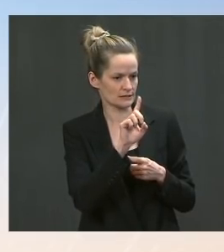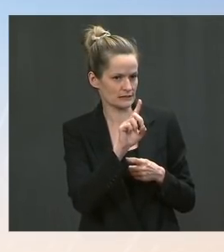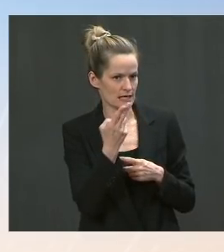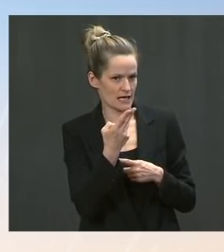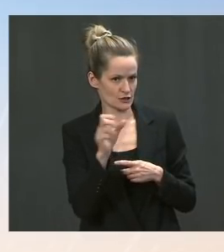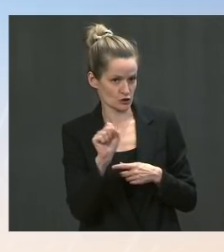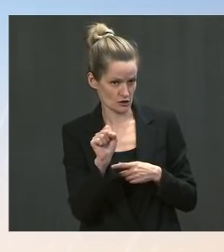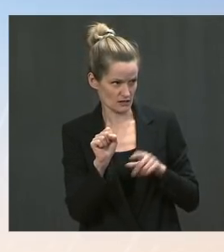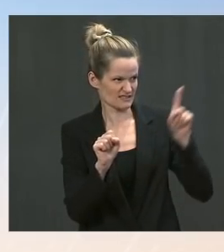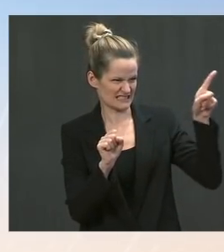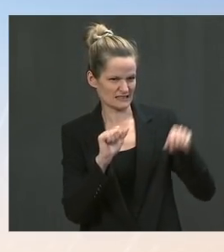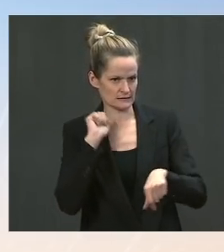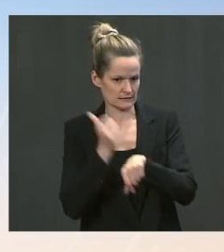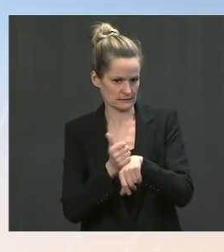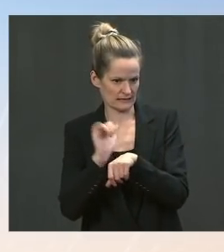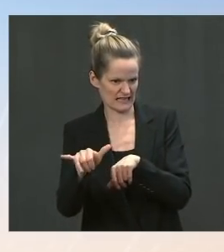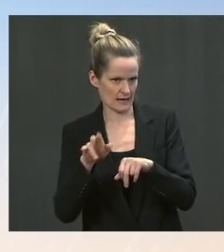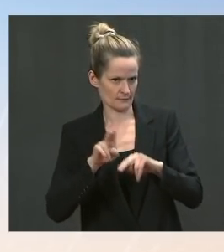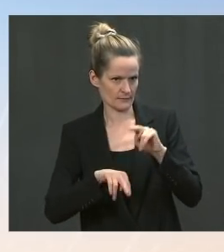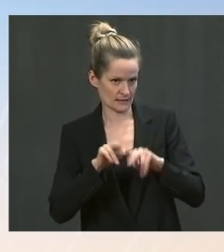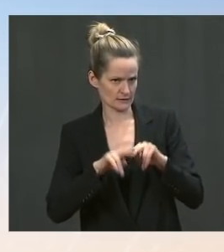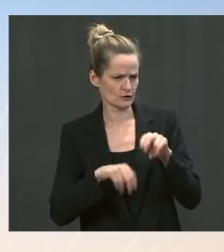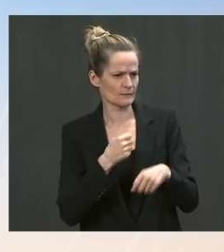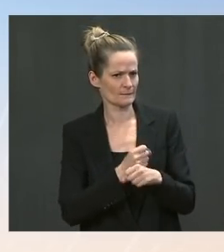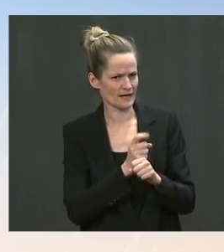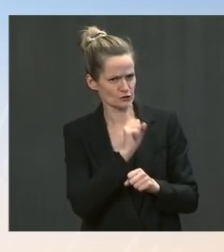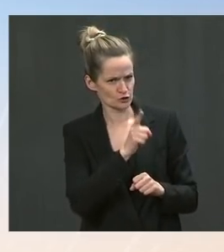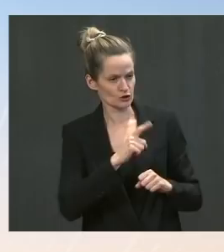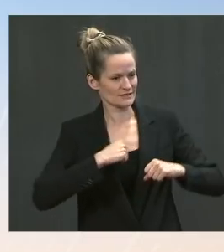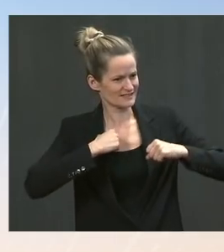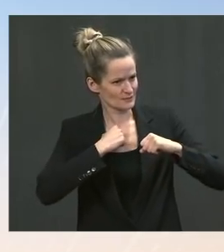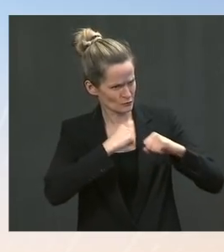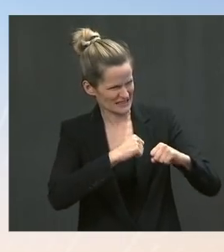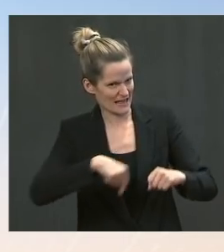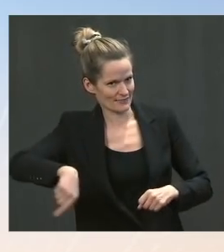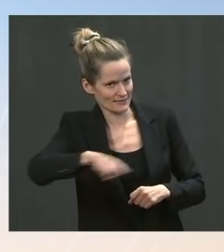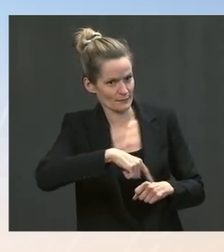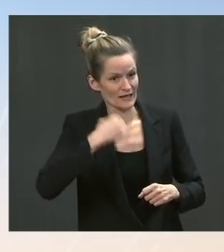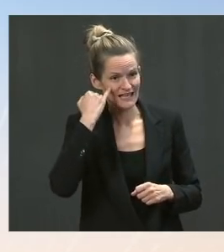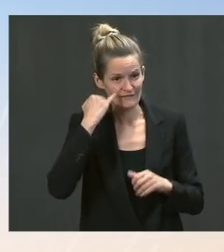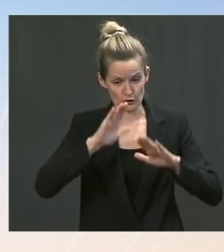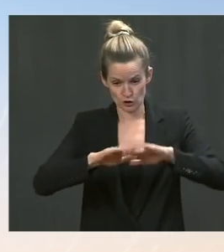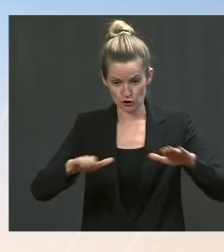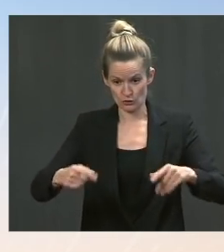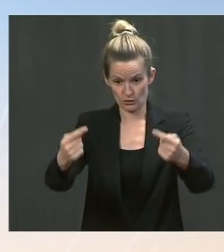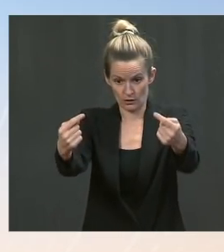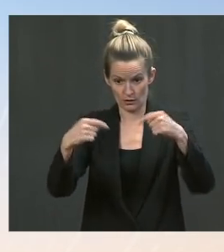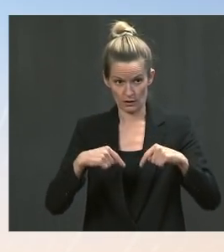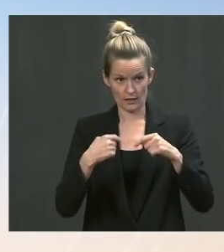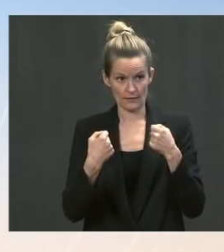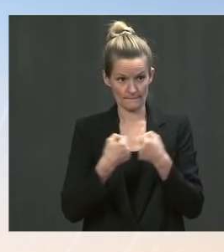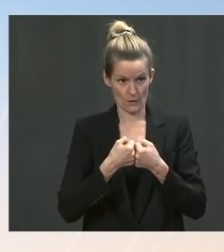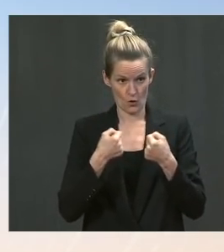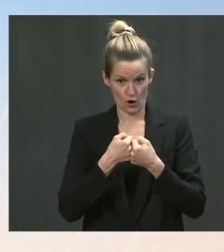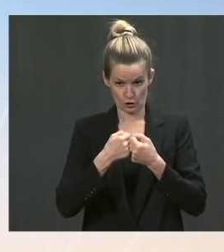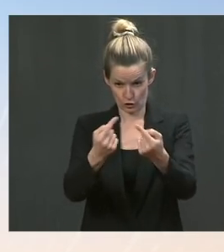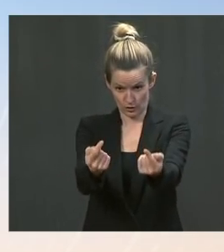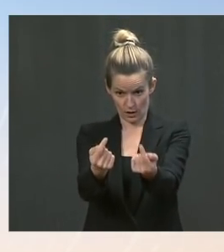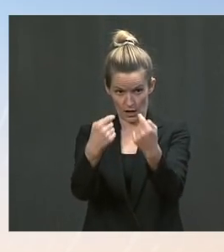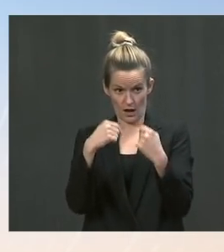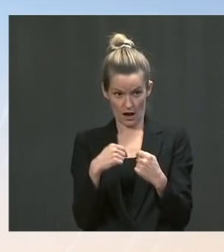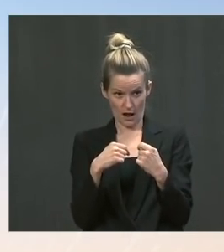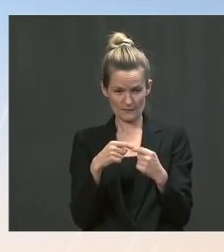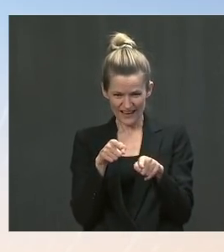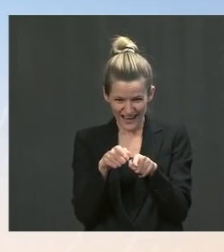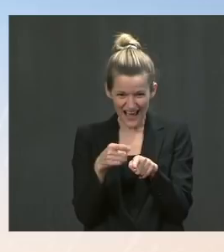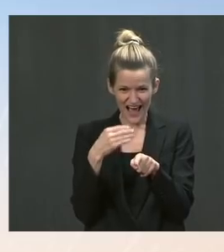ensure we are taking steps to isolate and mitigate any spread of COVID. And we have measures in place that